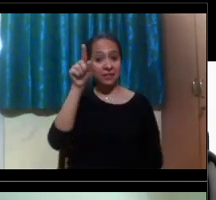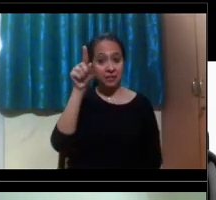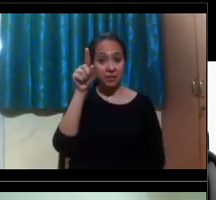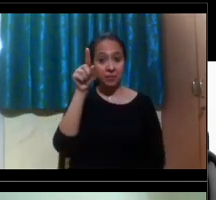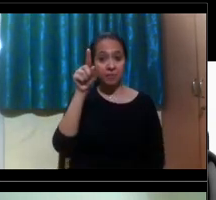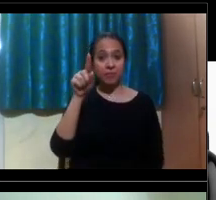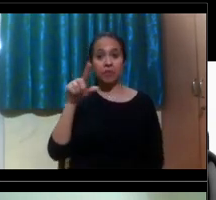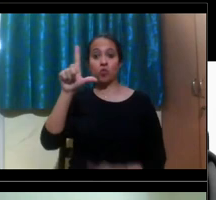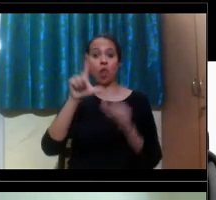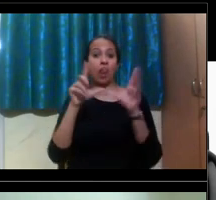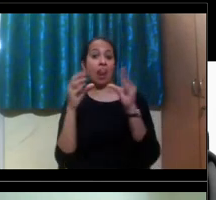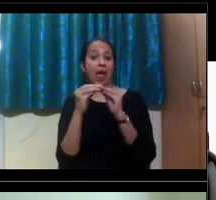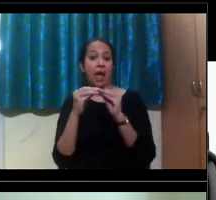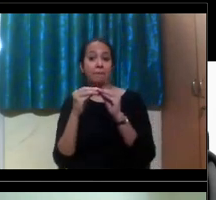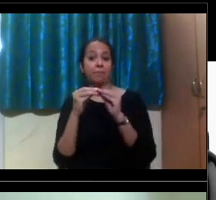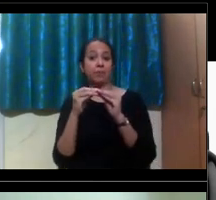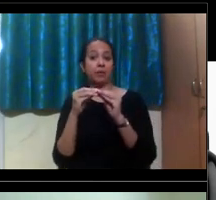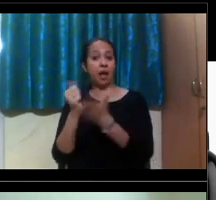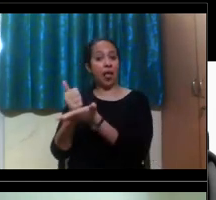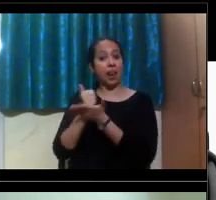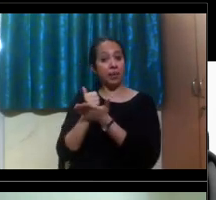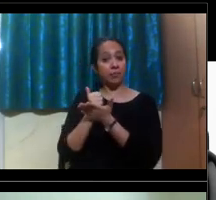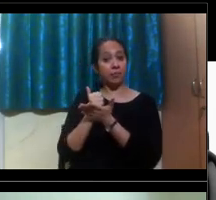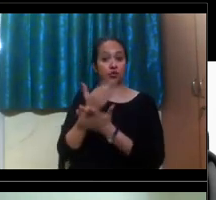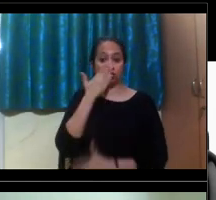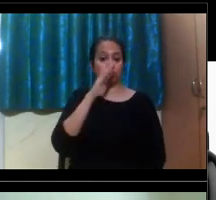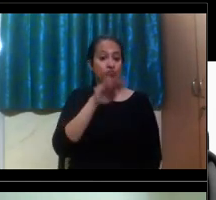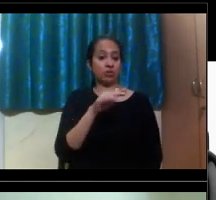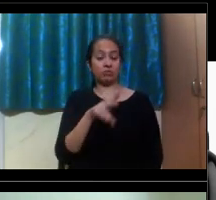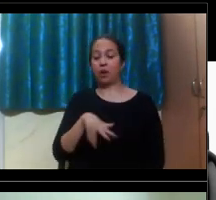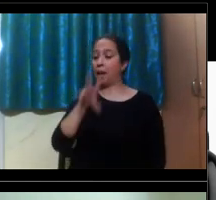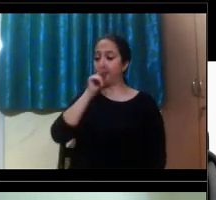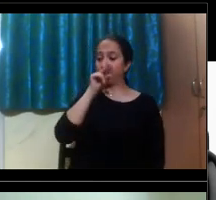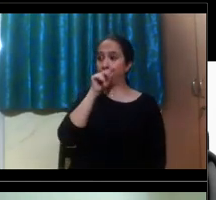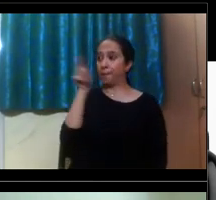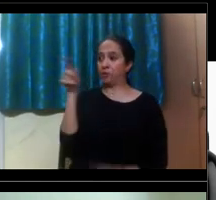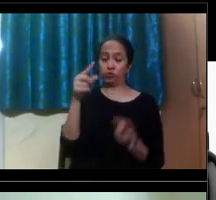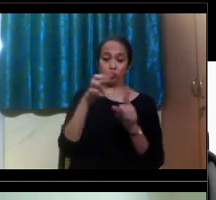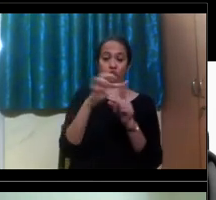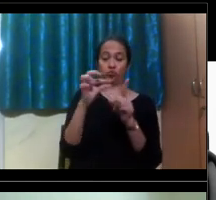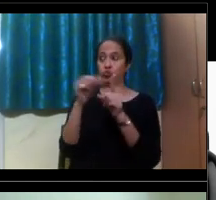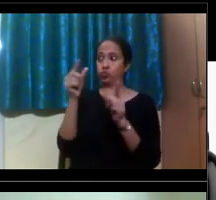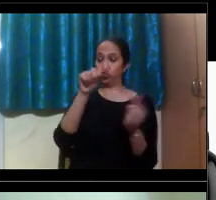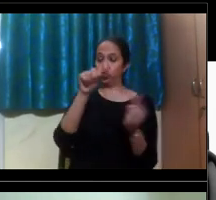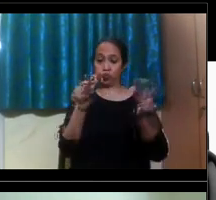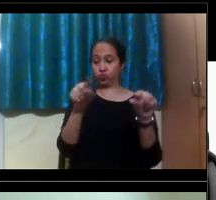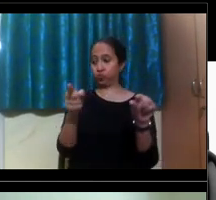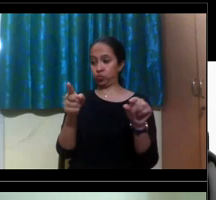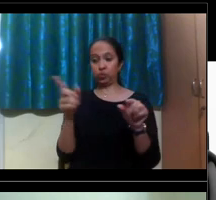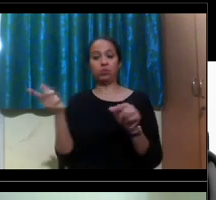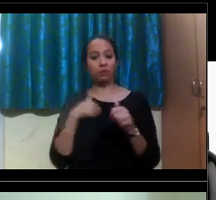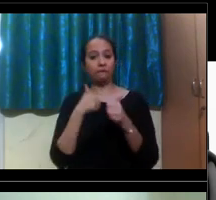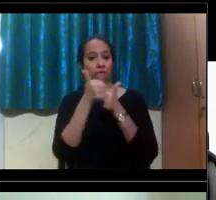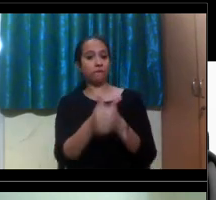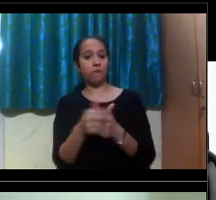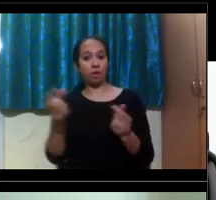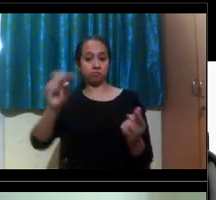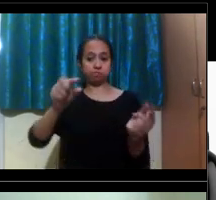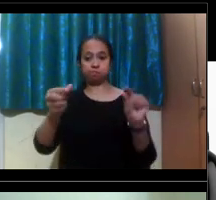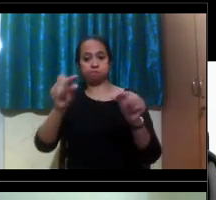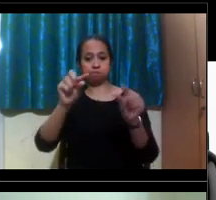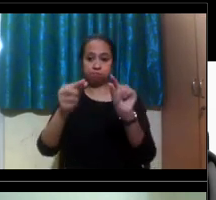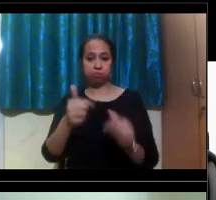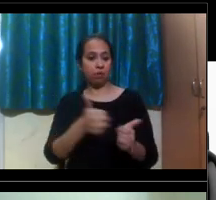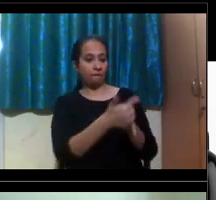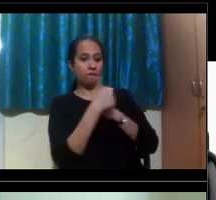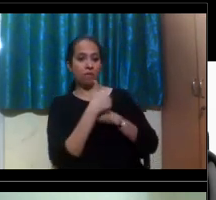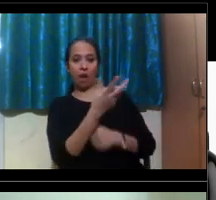lab assistant did was, you know, the student would tell the lab assistant, hey, pour 20 milliliters of this chemical into the solution. And